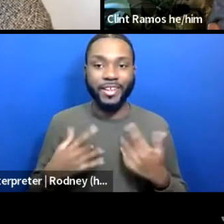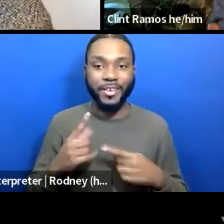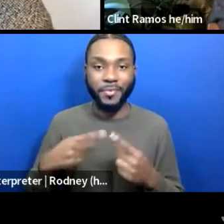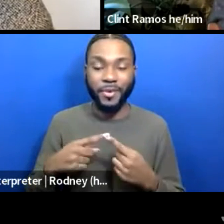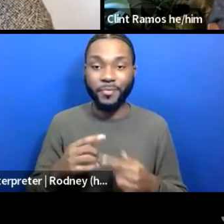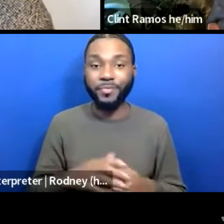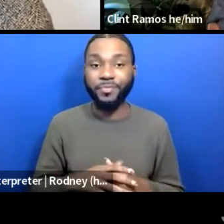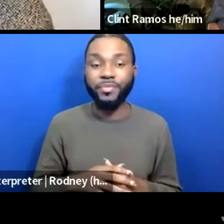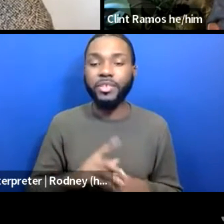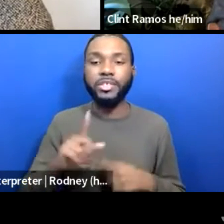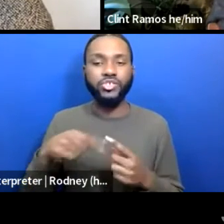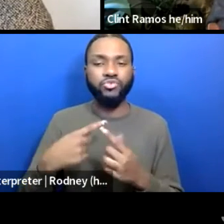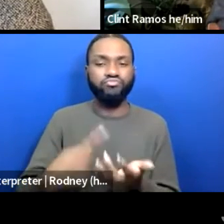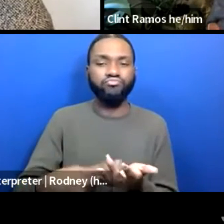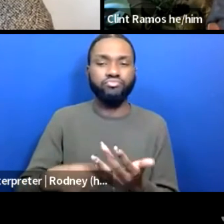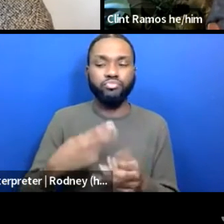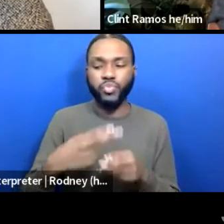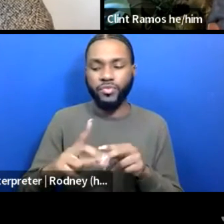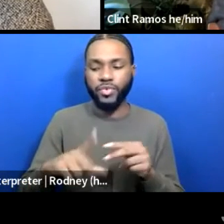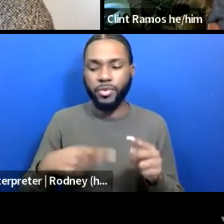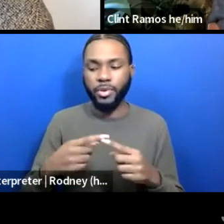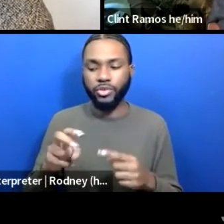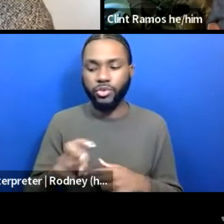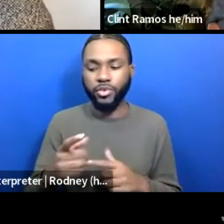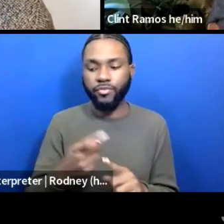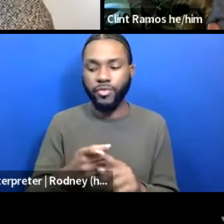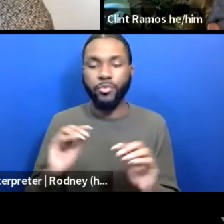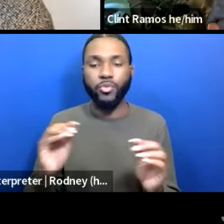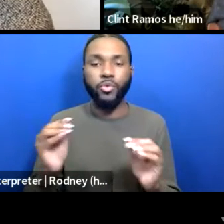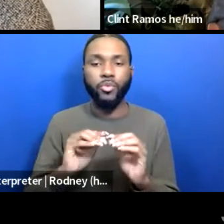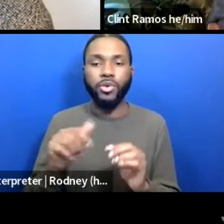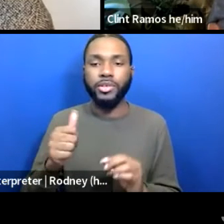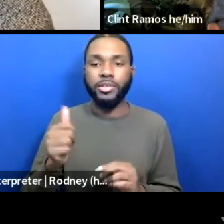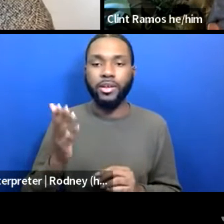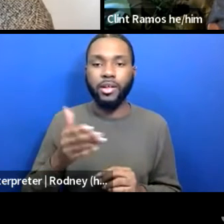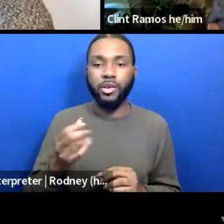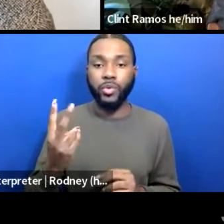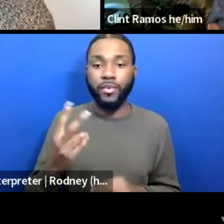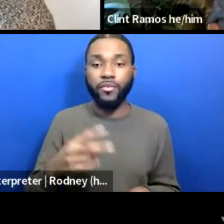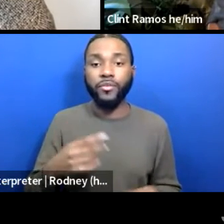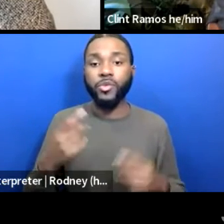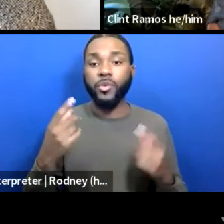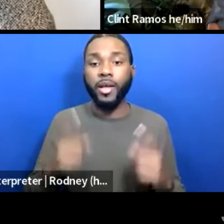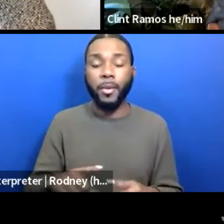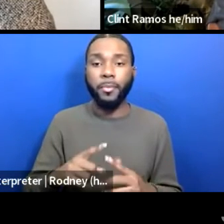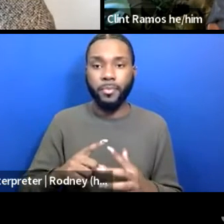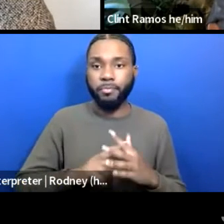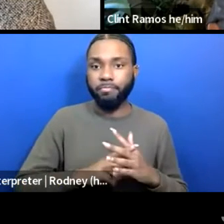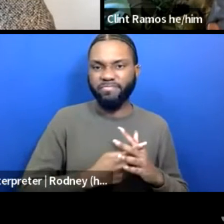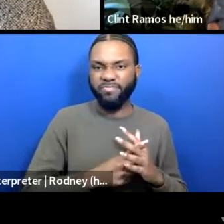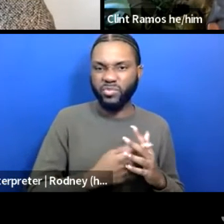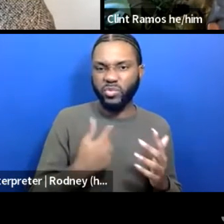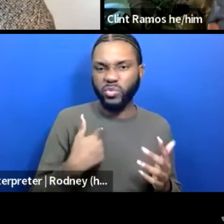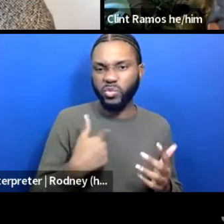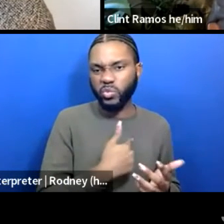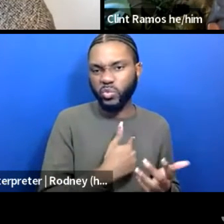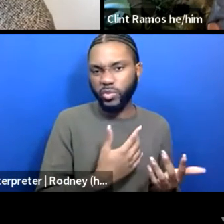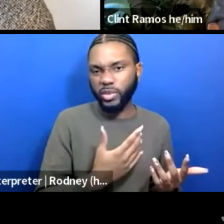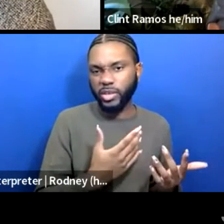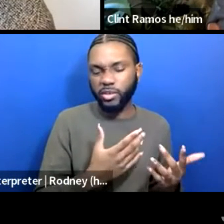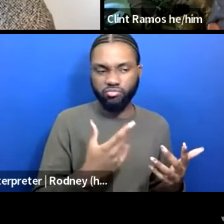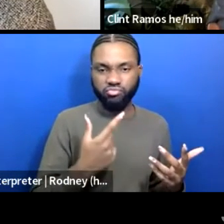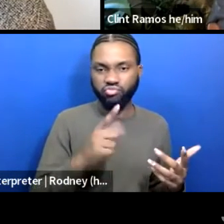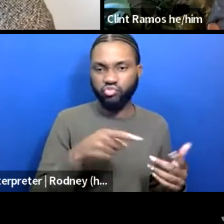Just to talk briefly about the journey of No More 10 Out of 12s, what happened was initially we began as sort of a